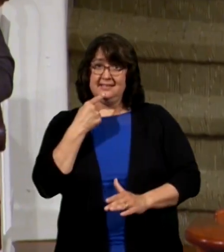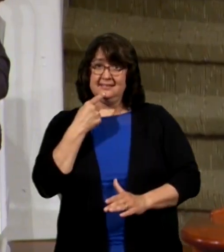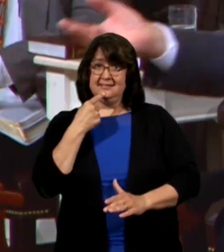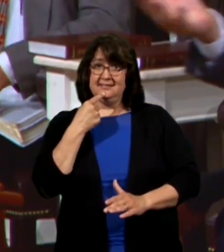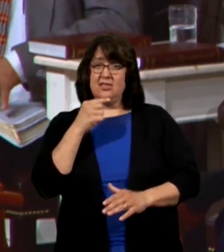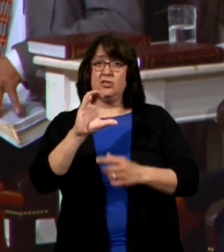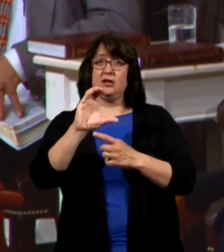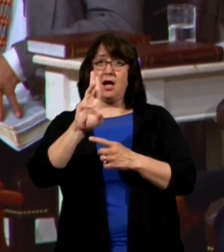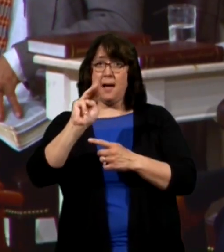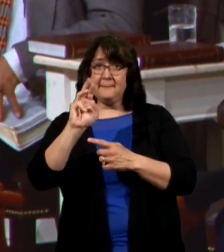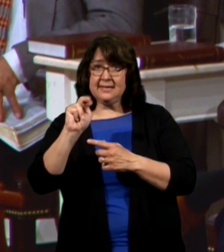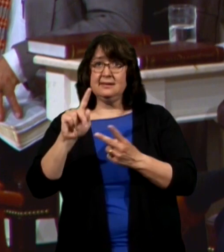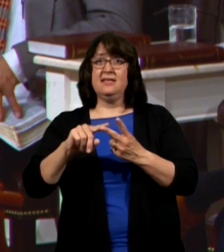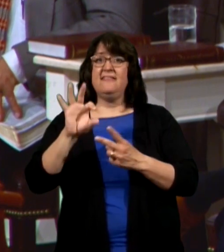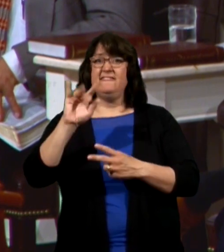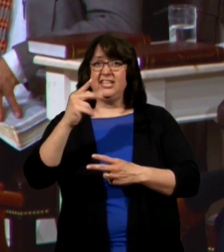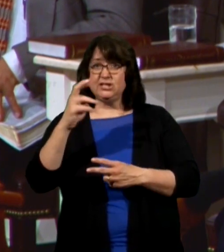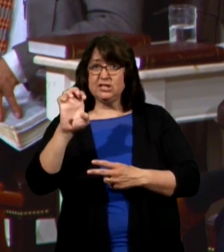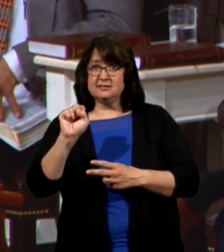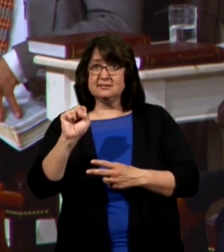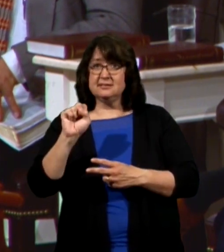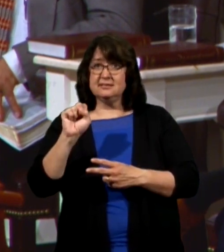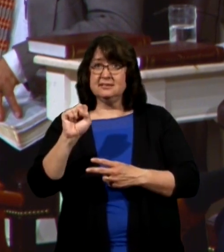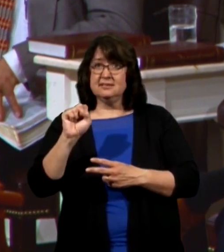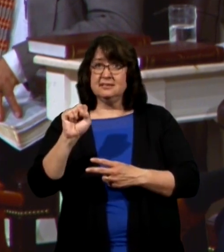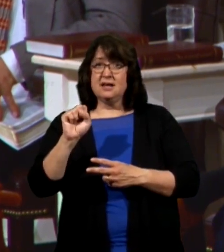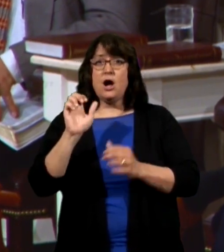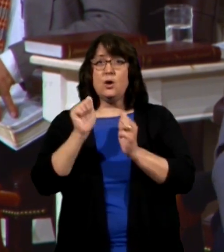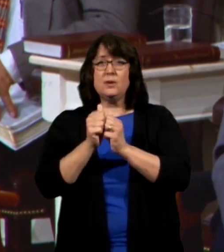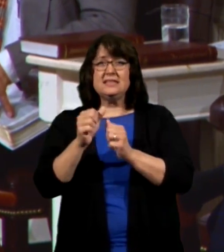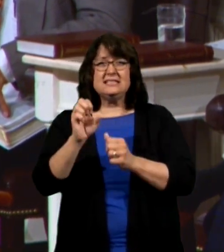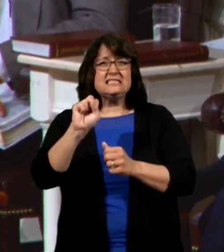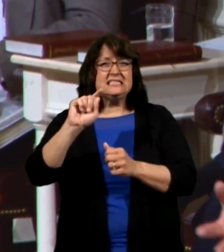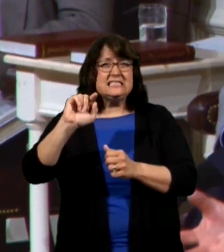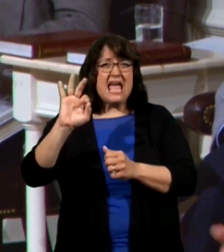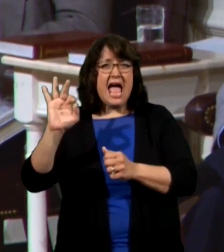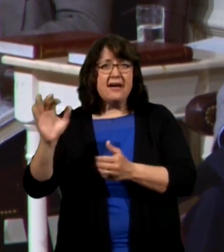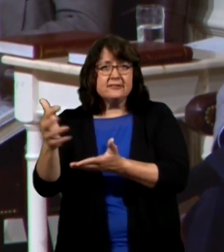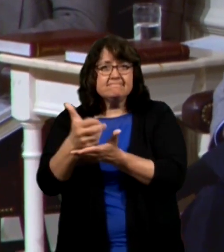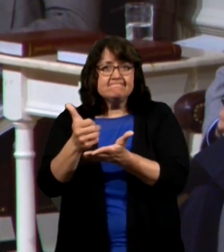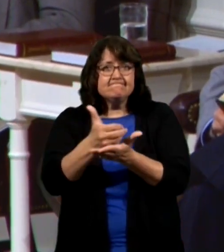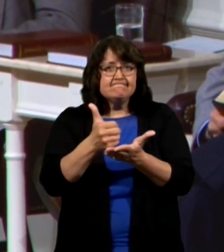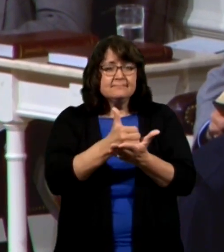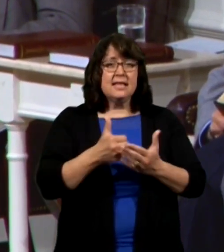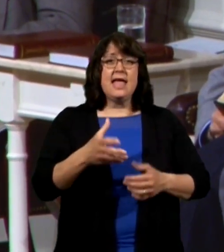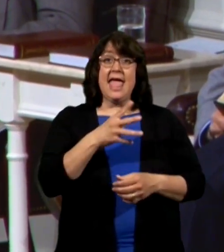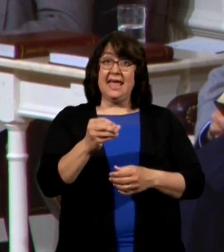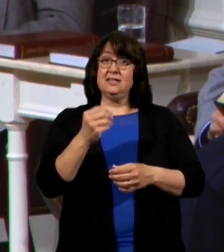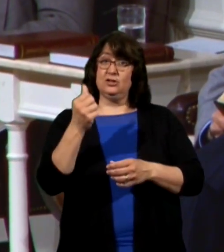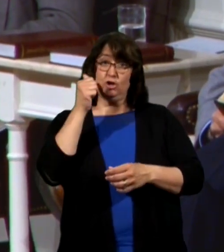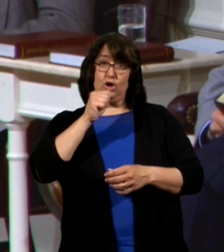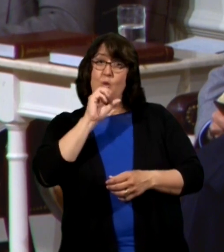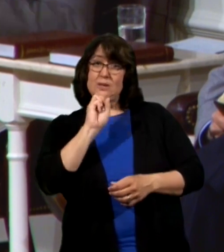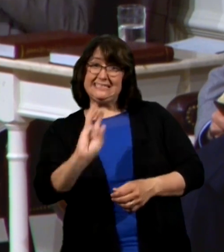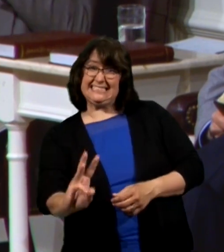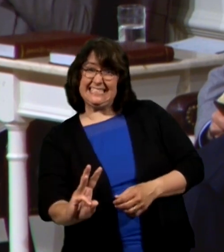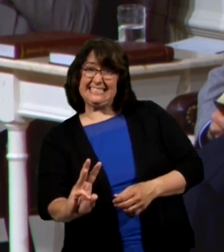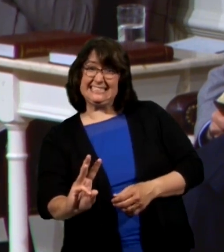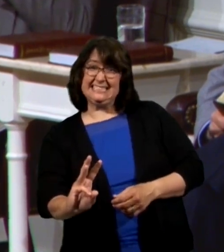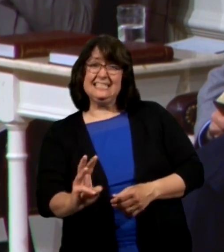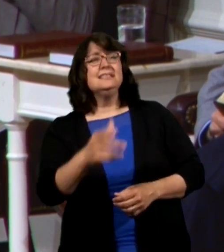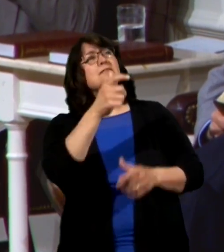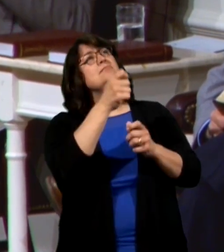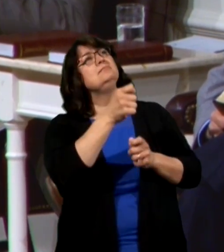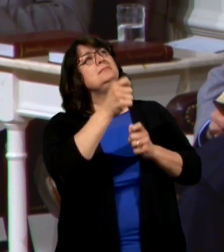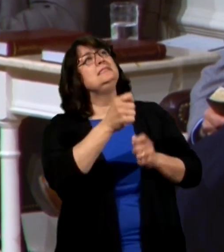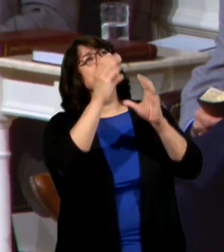common and the fetches are just with a staff a six year old girl comes out of Sunday school and she tugs on